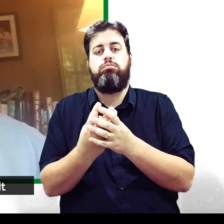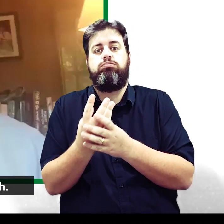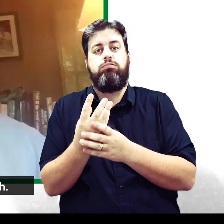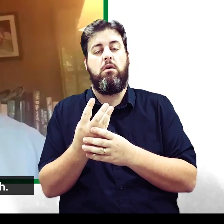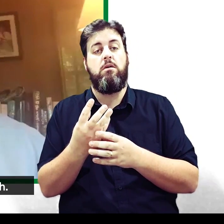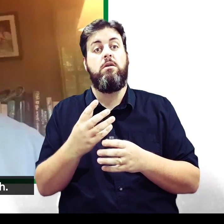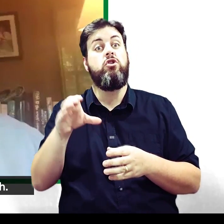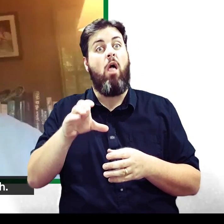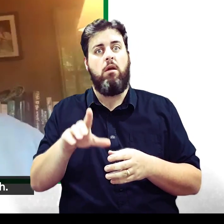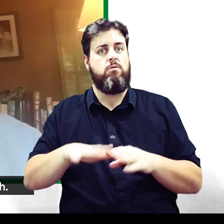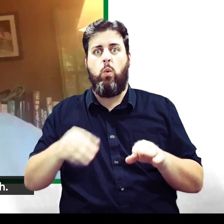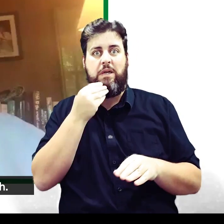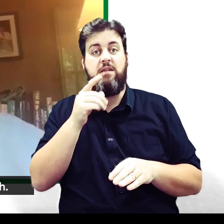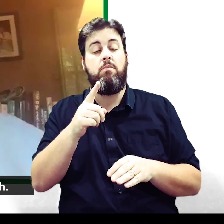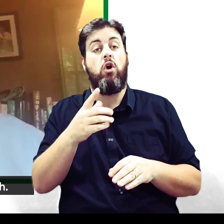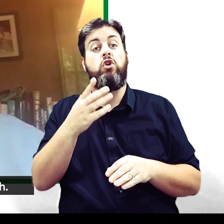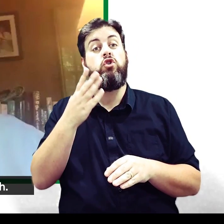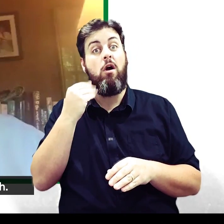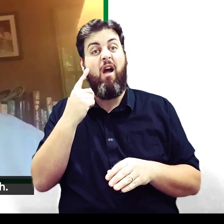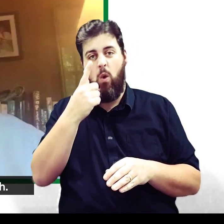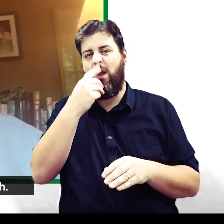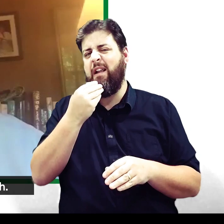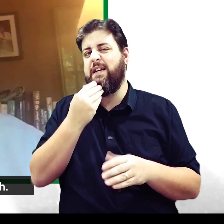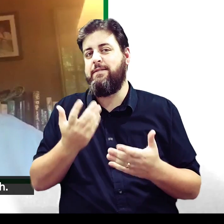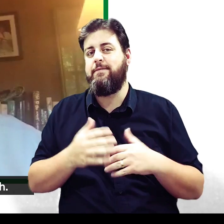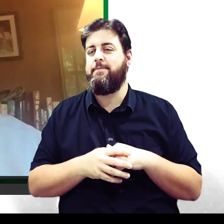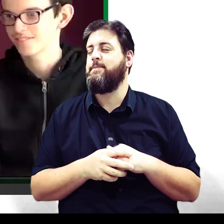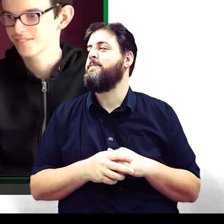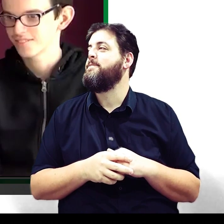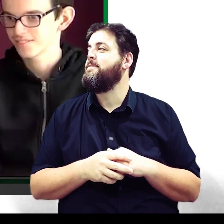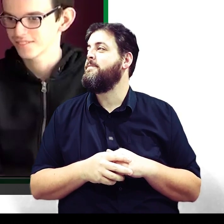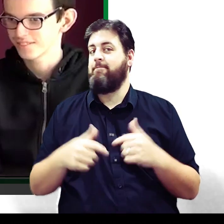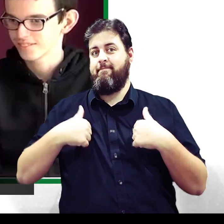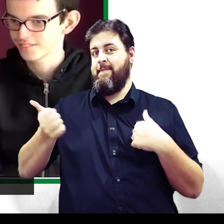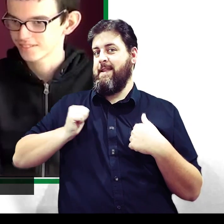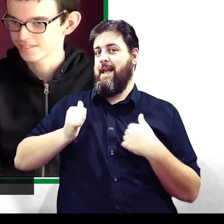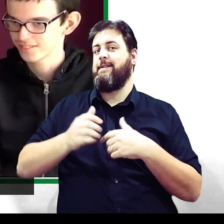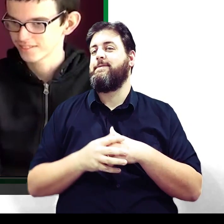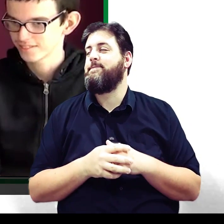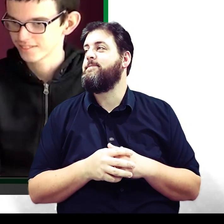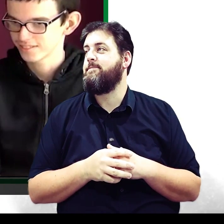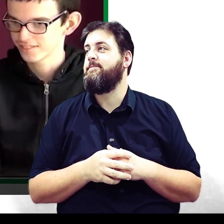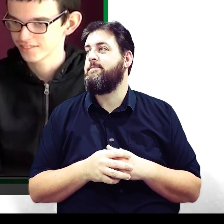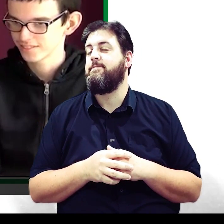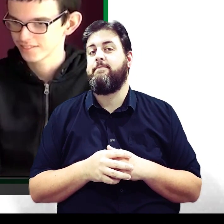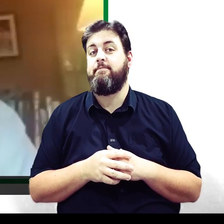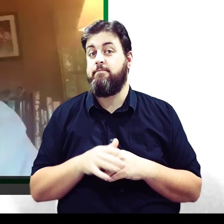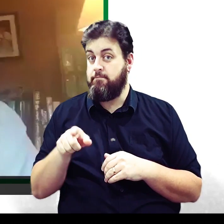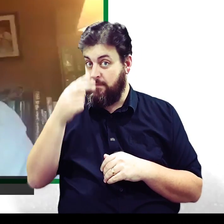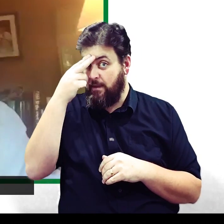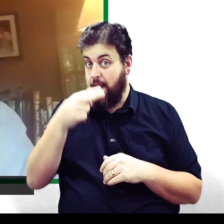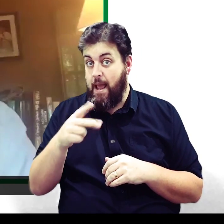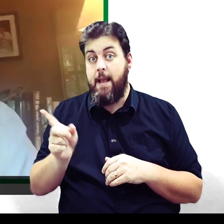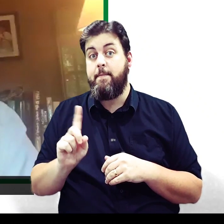if it's salt, don't eat it. If it's sugar, by all means, eat it. If you don't mind your teeth. On next. So